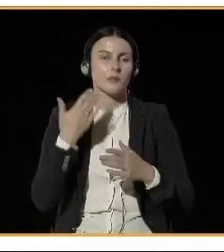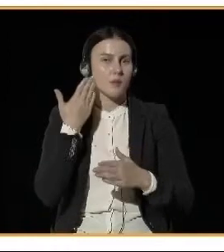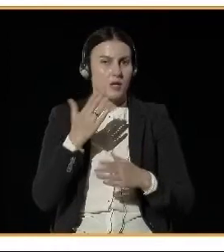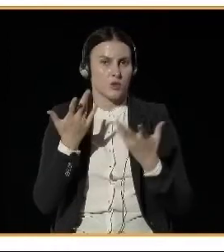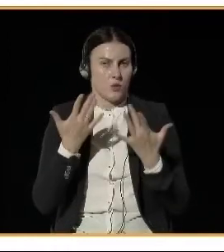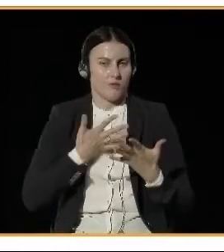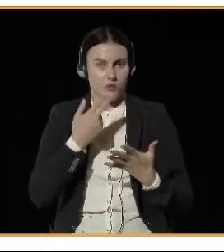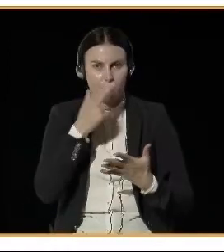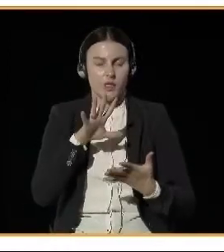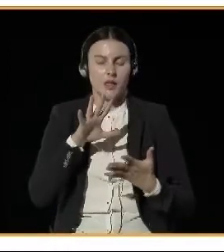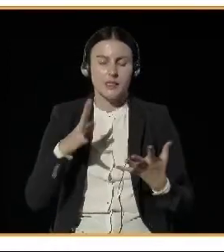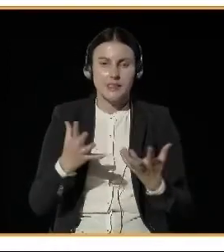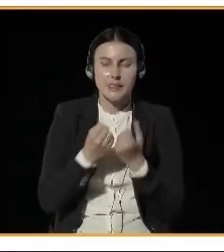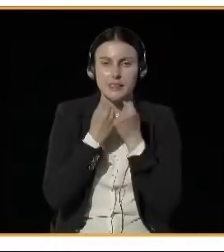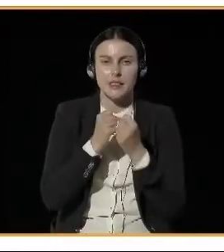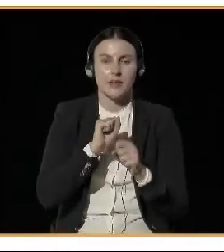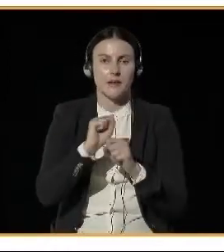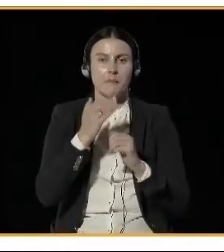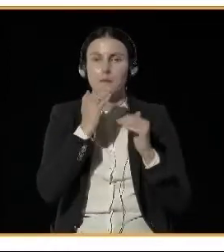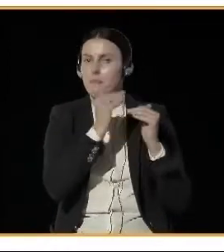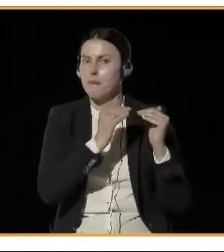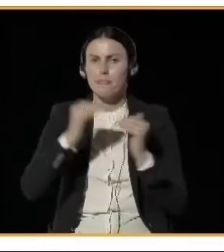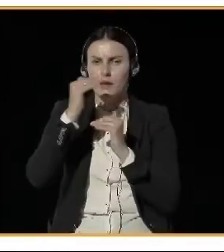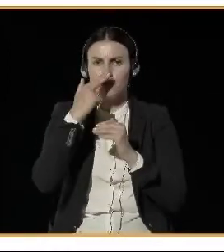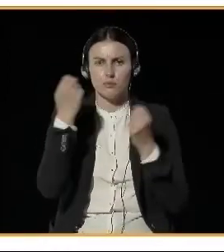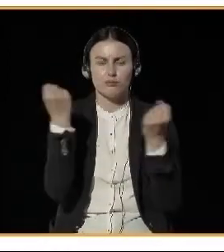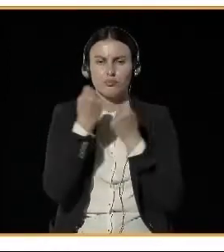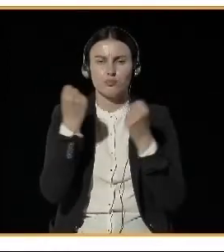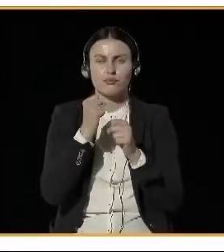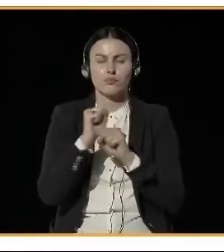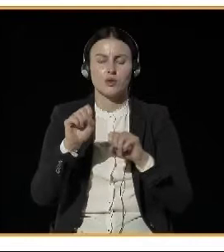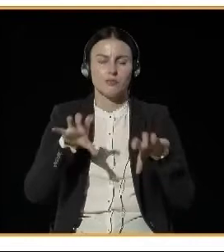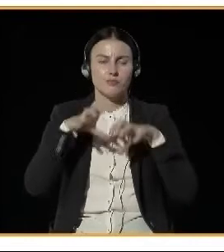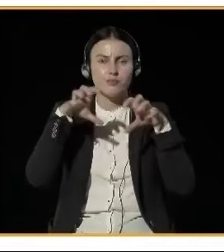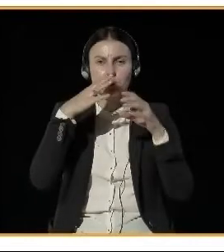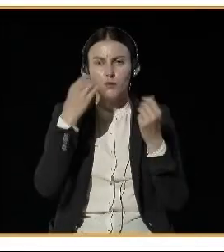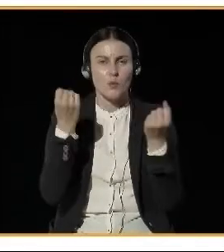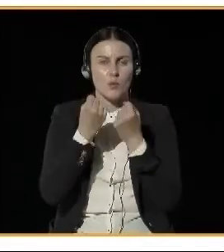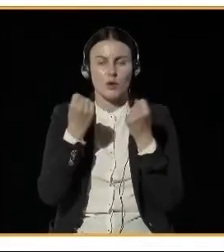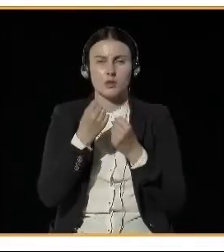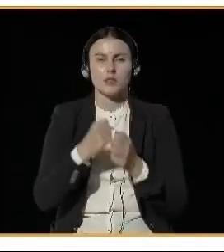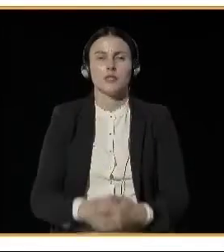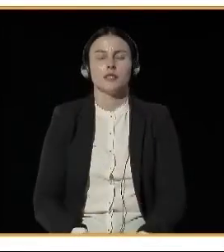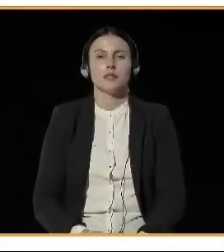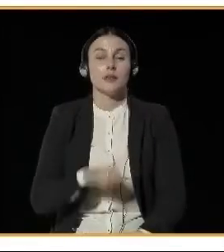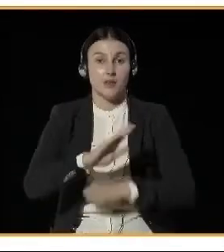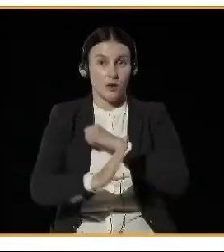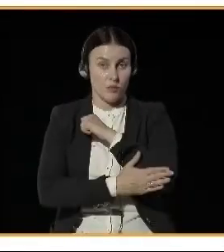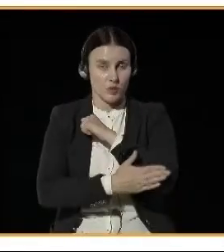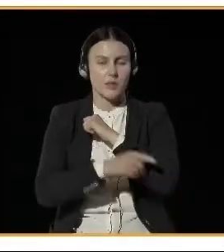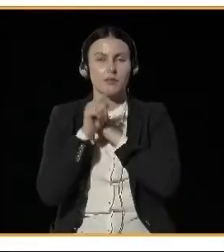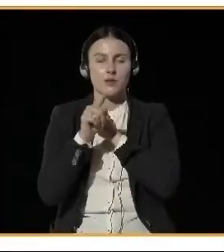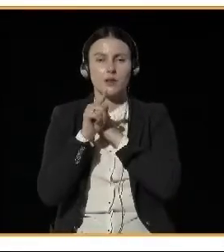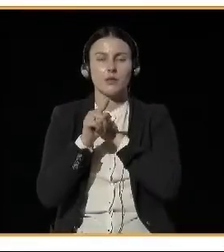And it can also indicate if it also indicates if the levels are above the limit values set by the directives. So these are model